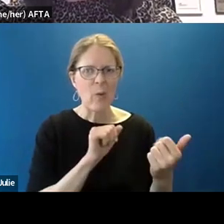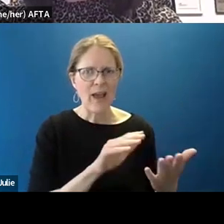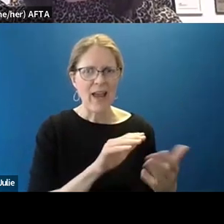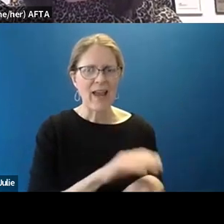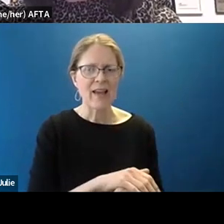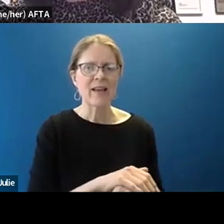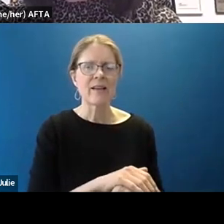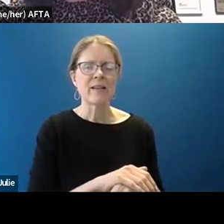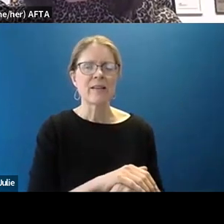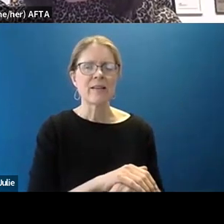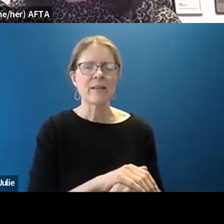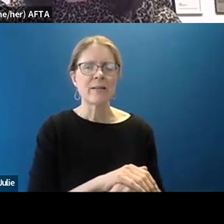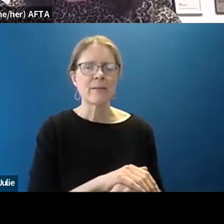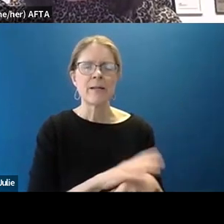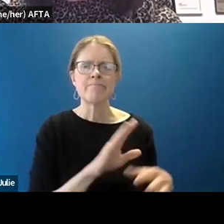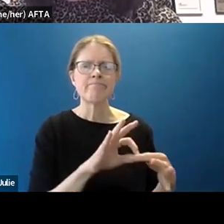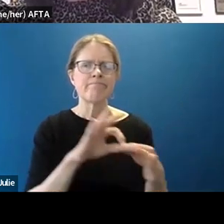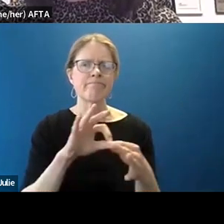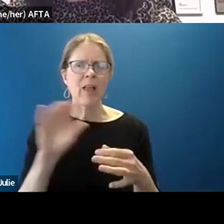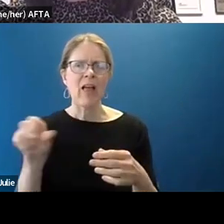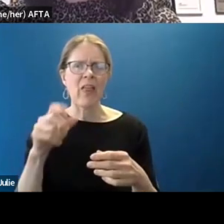to piggyback on the other question that was asked.